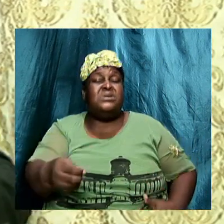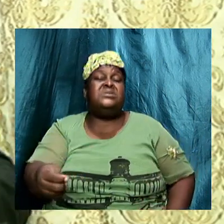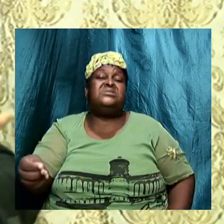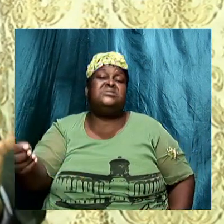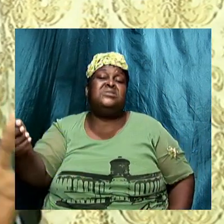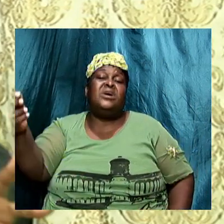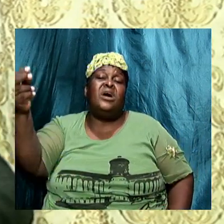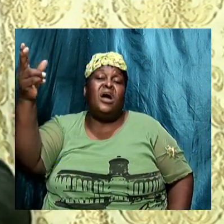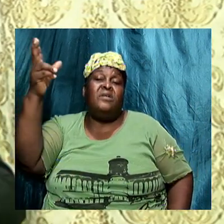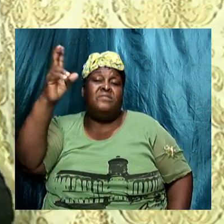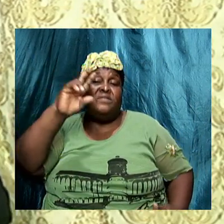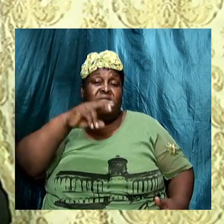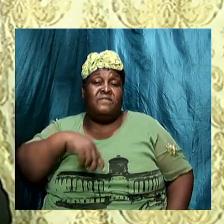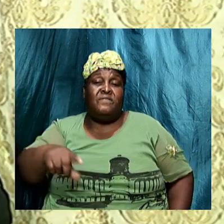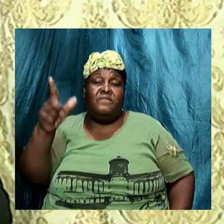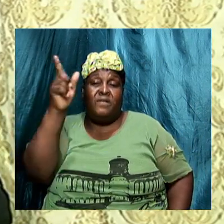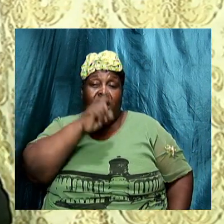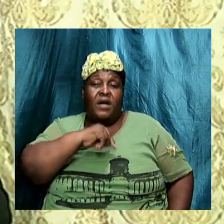is here